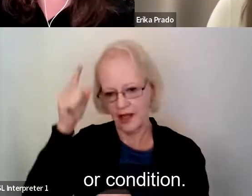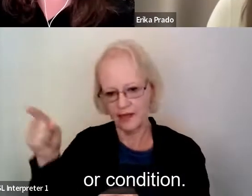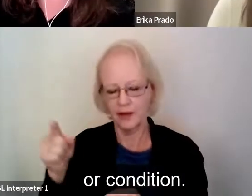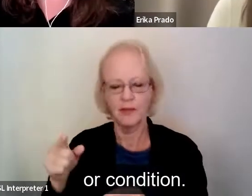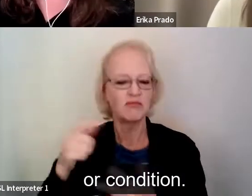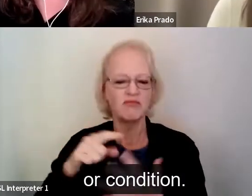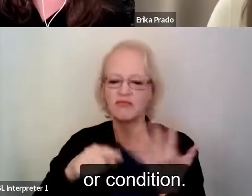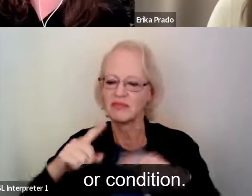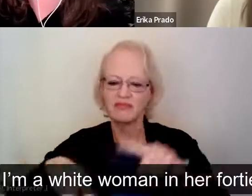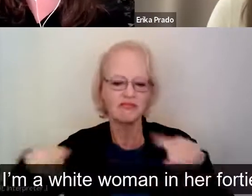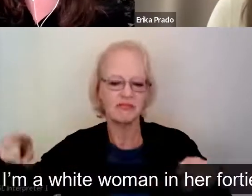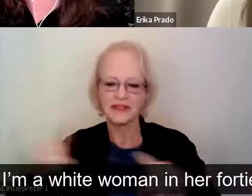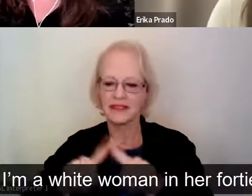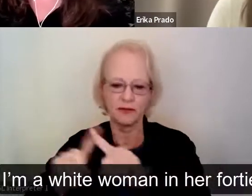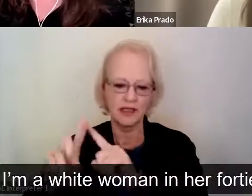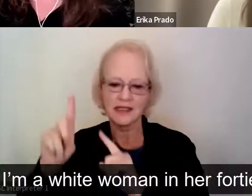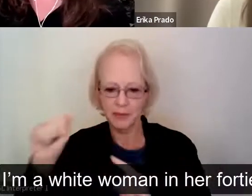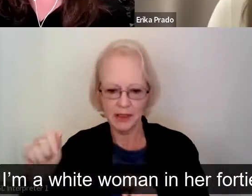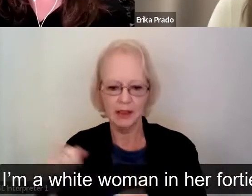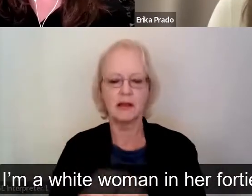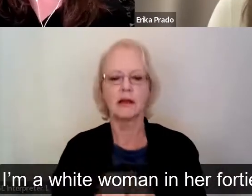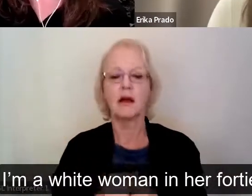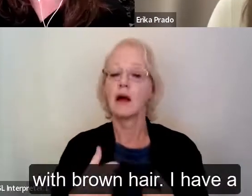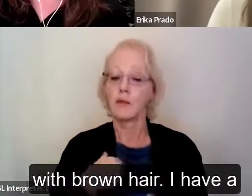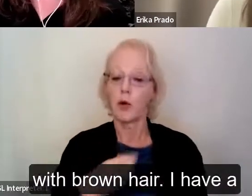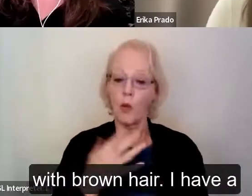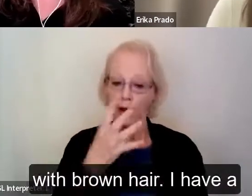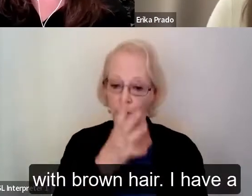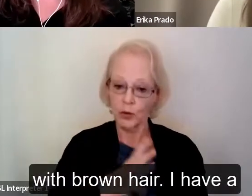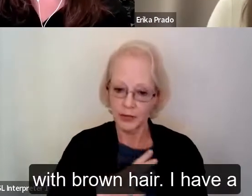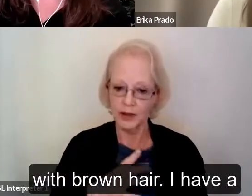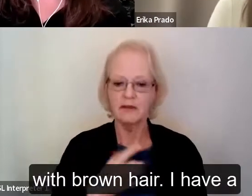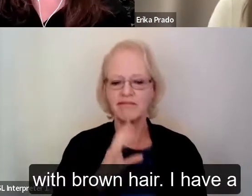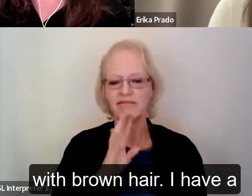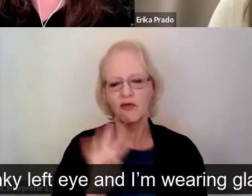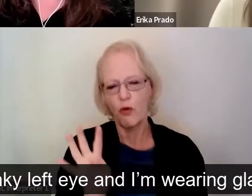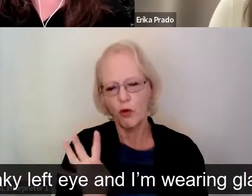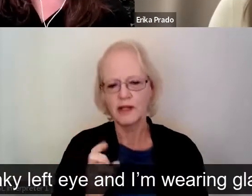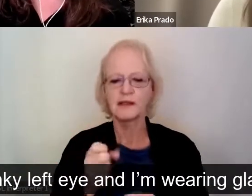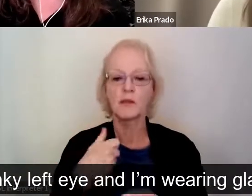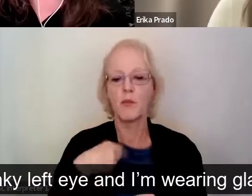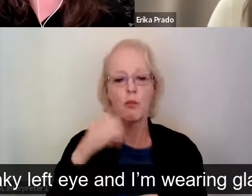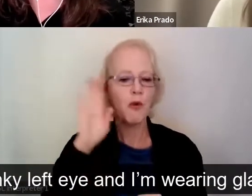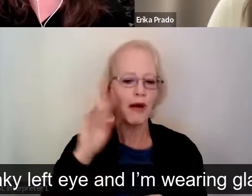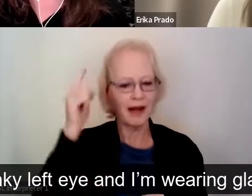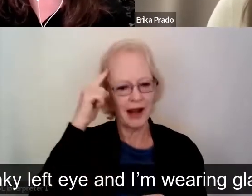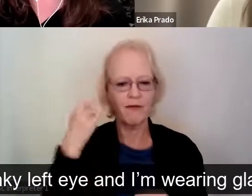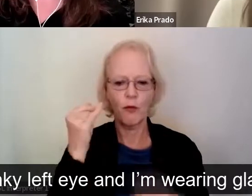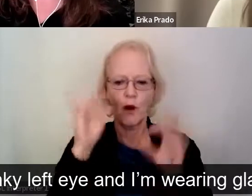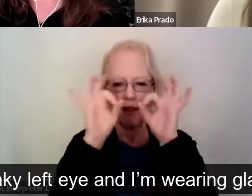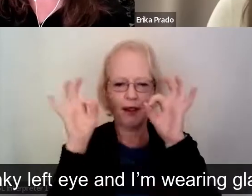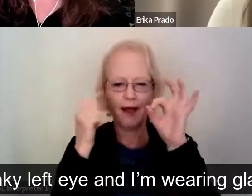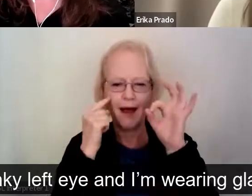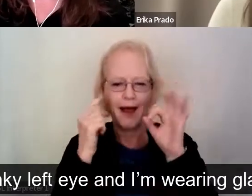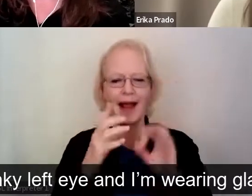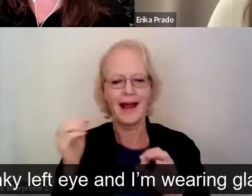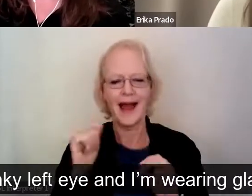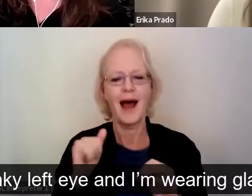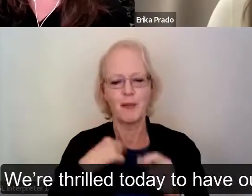condition. I'm a white woman in her 40s with brown hair. I have a wonky left eye and I'm wearing glasses.